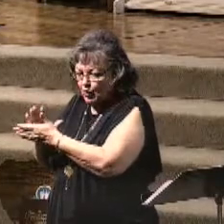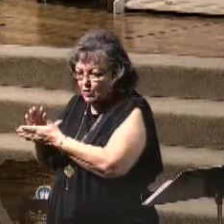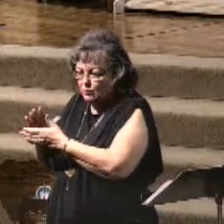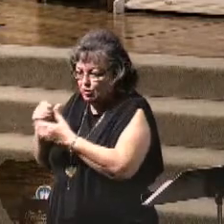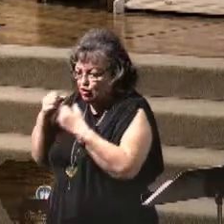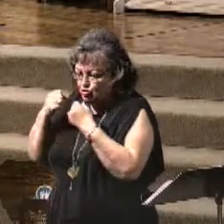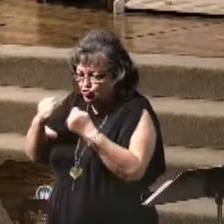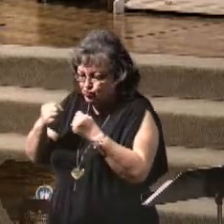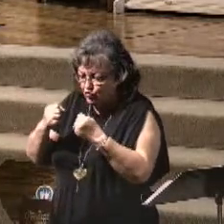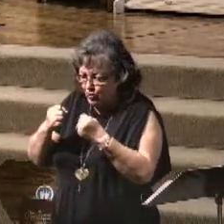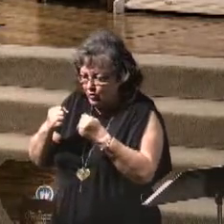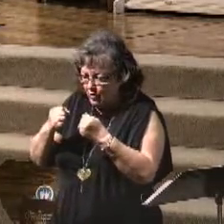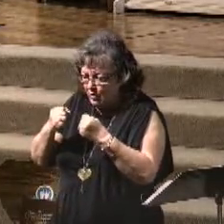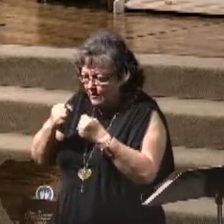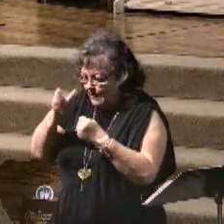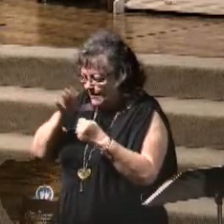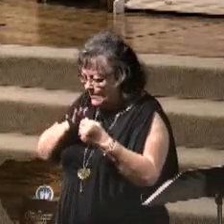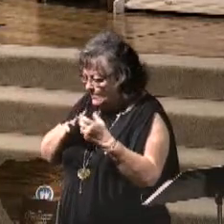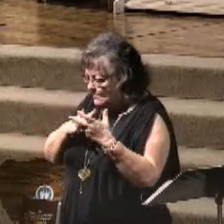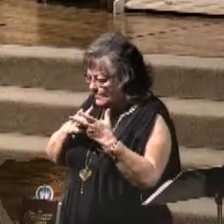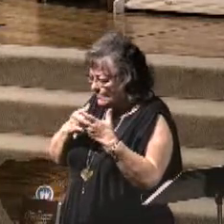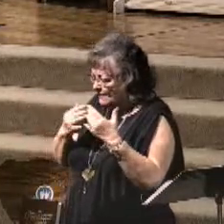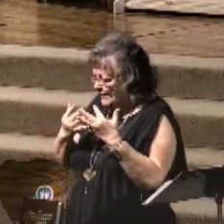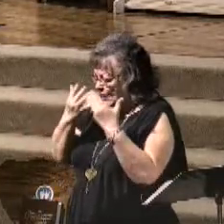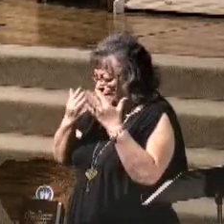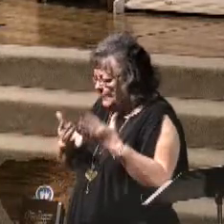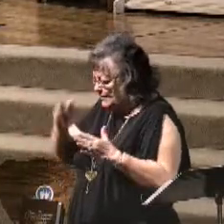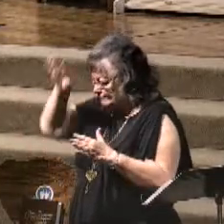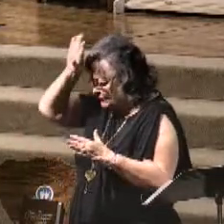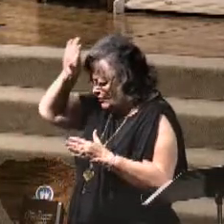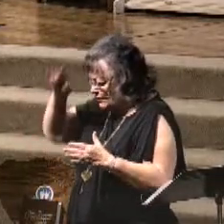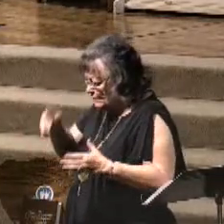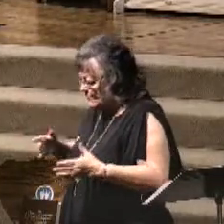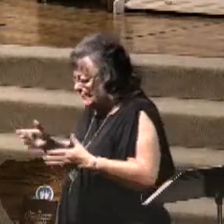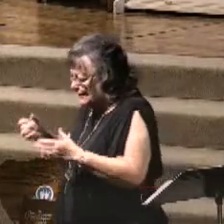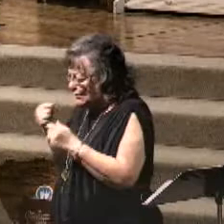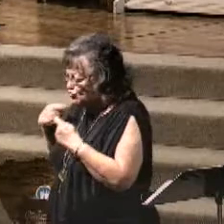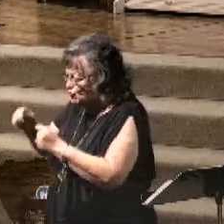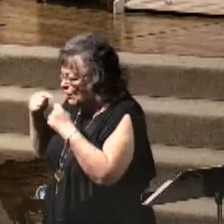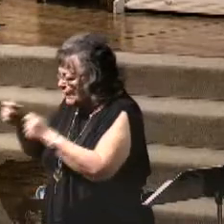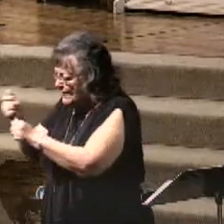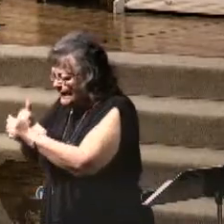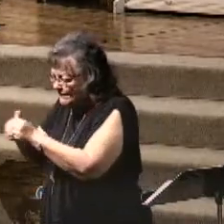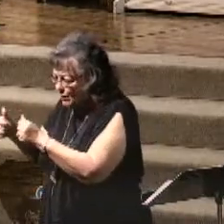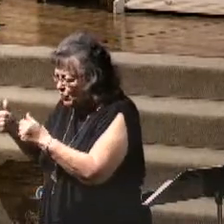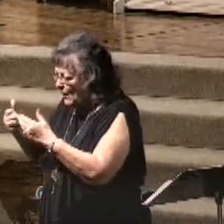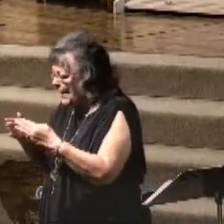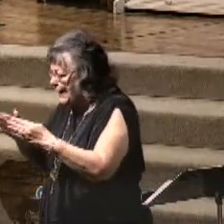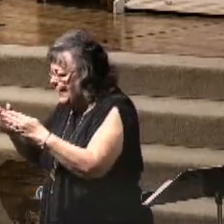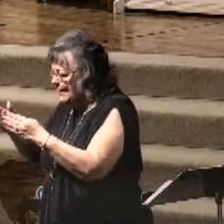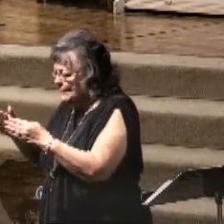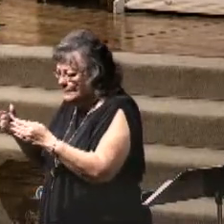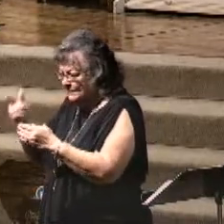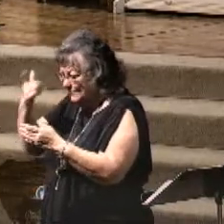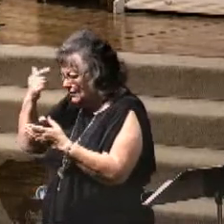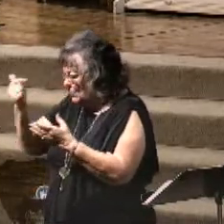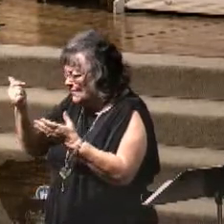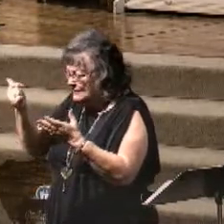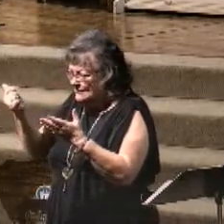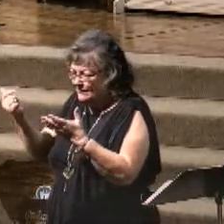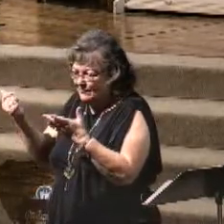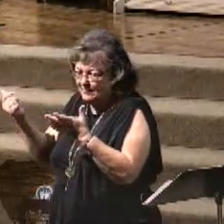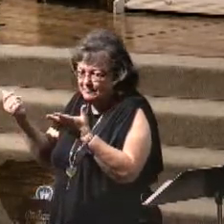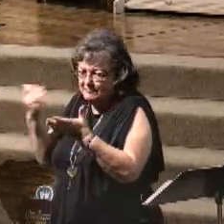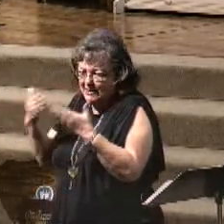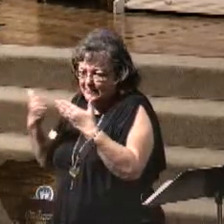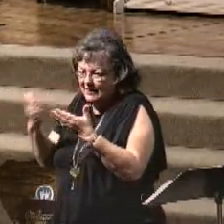strong men got there. They got there quickly, as fast as they could, and they tried every which way. But because of the possibly